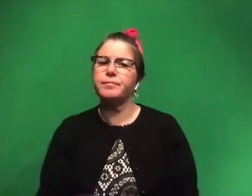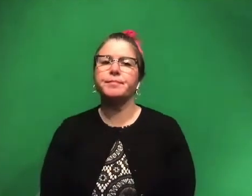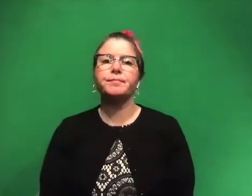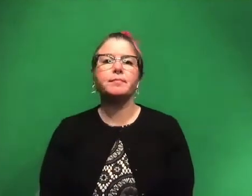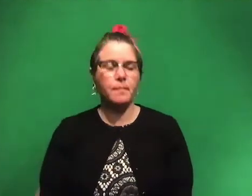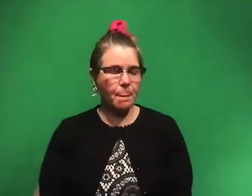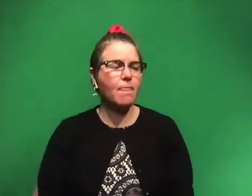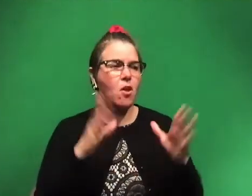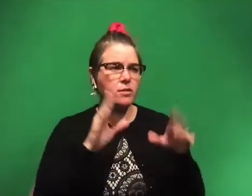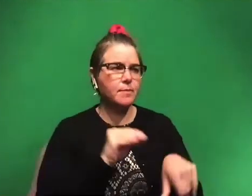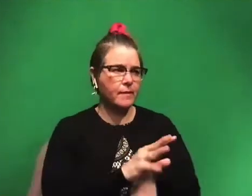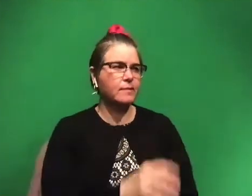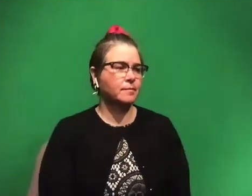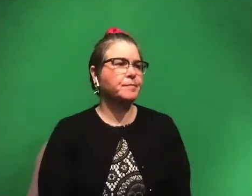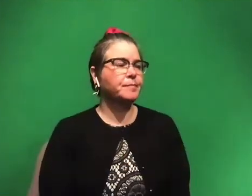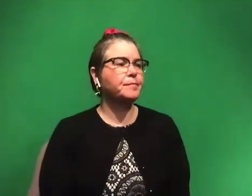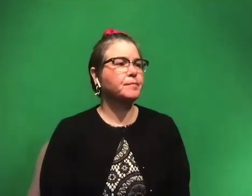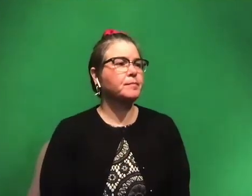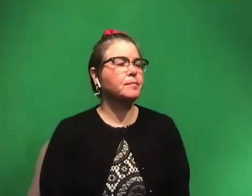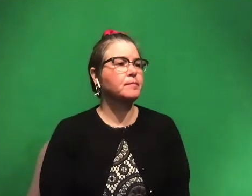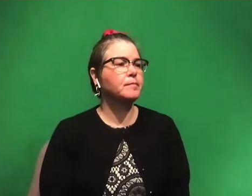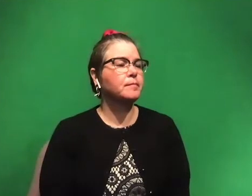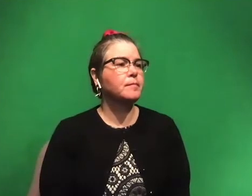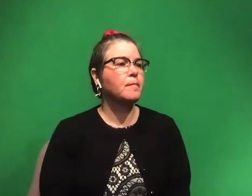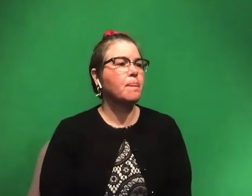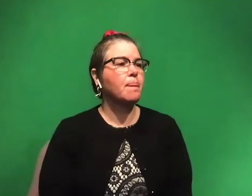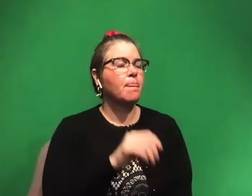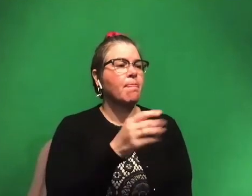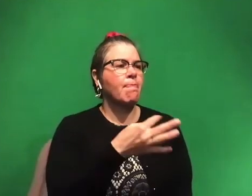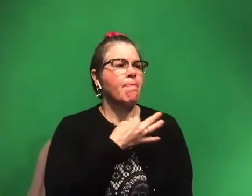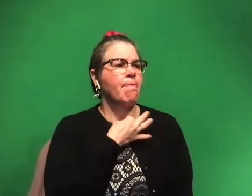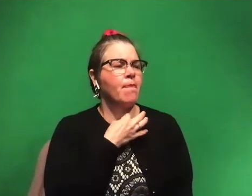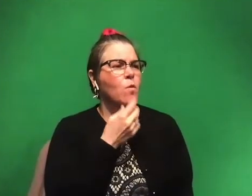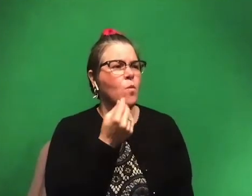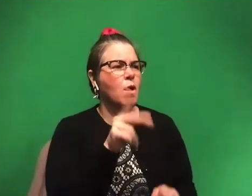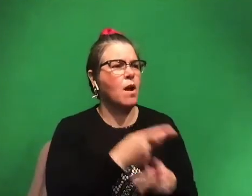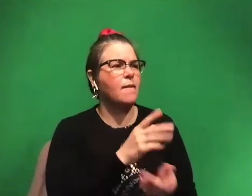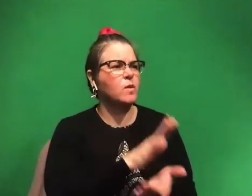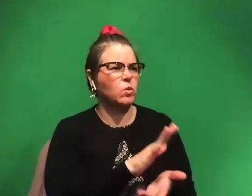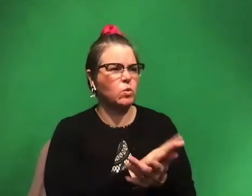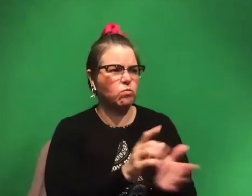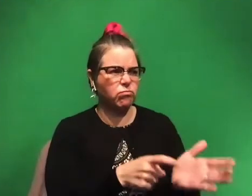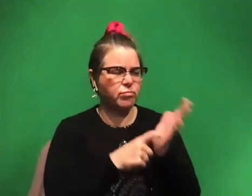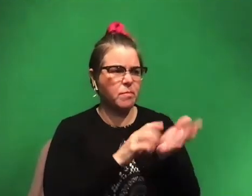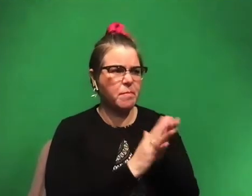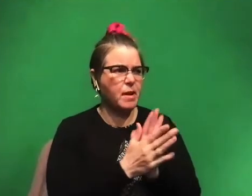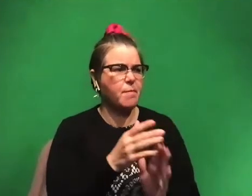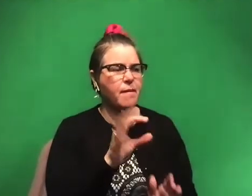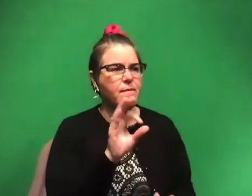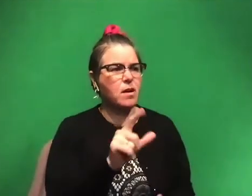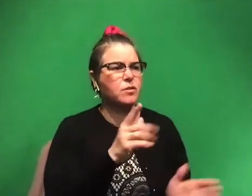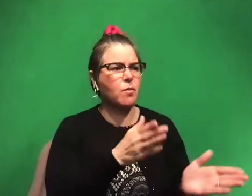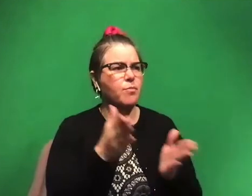Awesome advice. Um, Amadeo would like to know, uh, what type of school do you have to go to, to become a fossil prep,